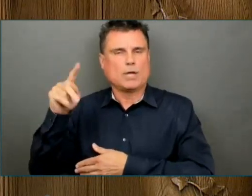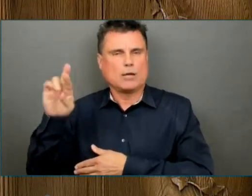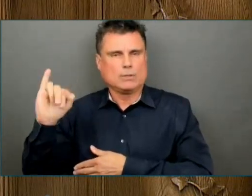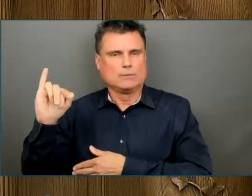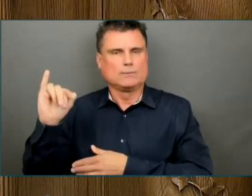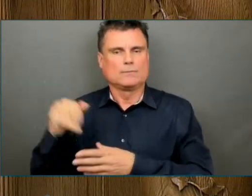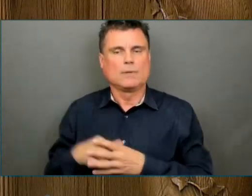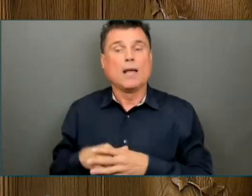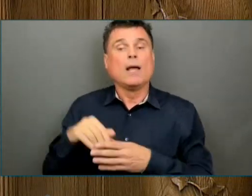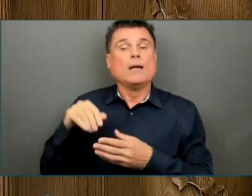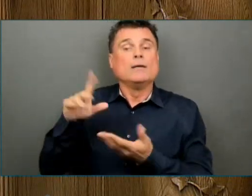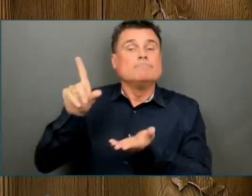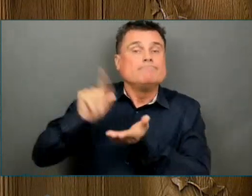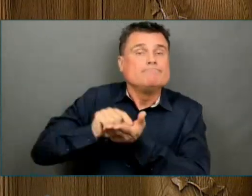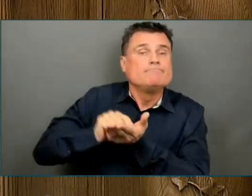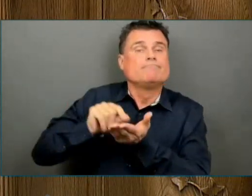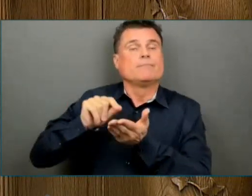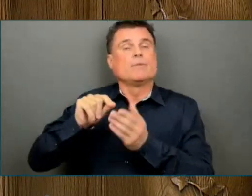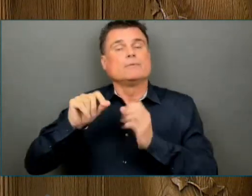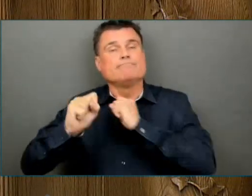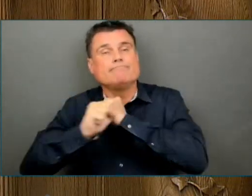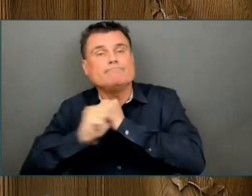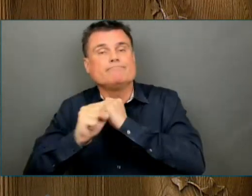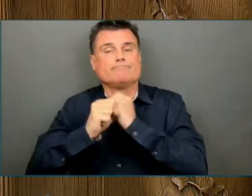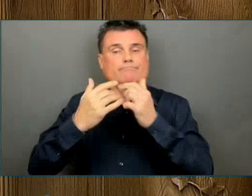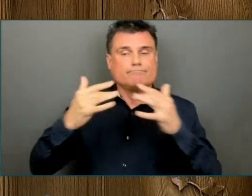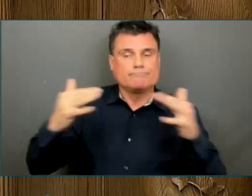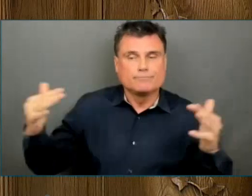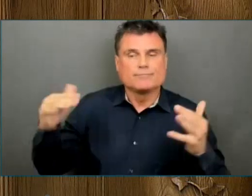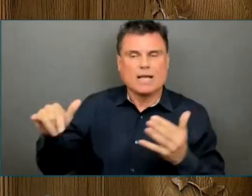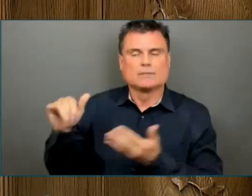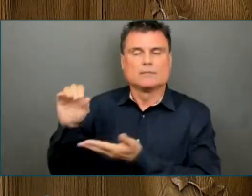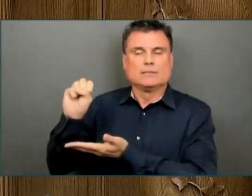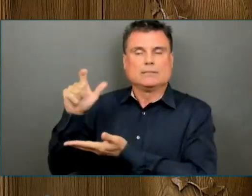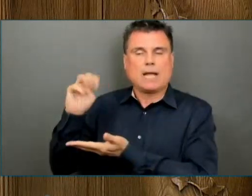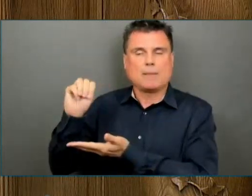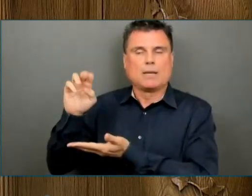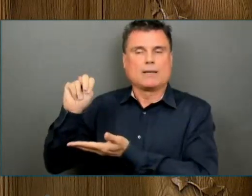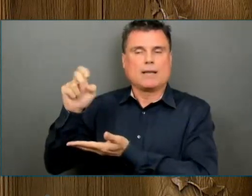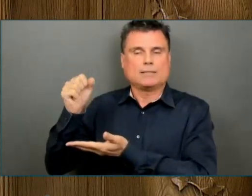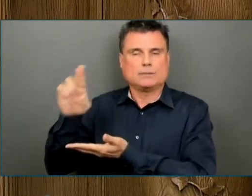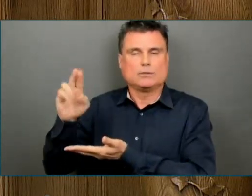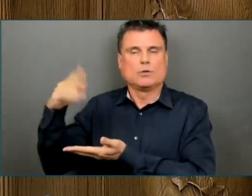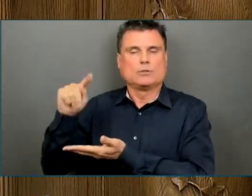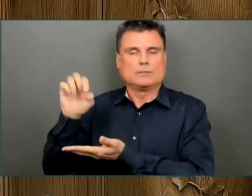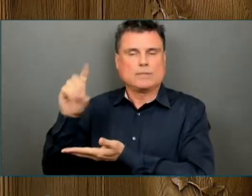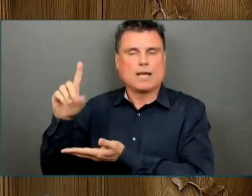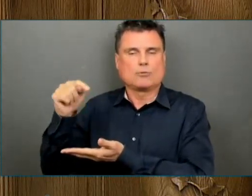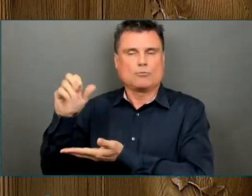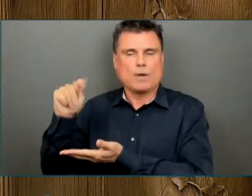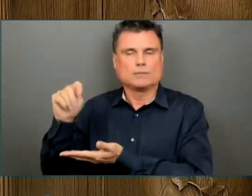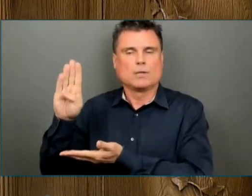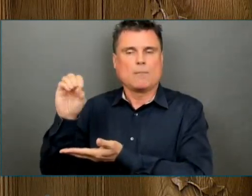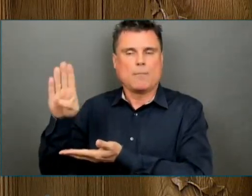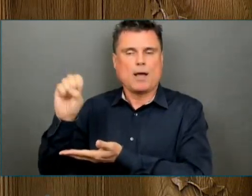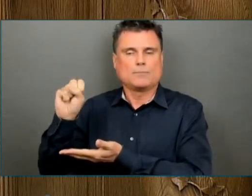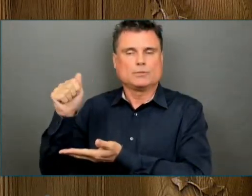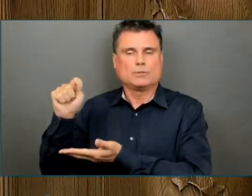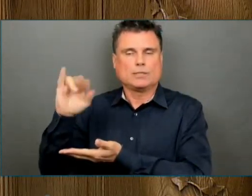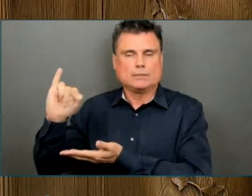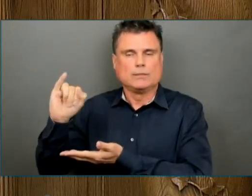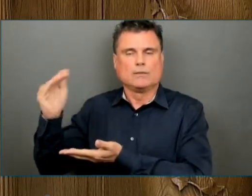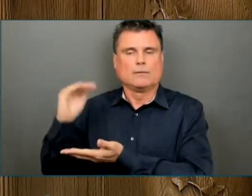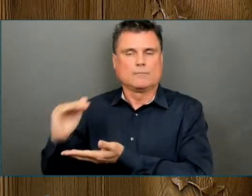Nasir, photojournalist Ted Grant, and journalist and playwright Bob Sarti. Trailblazing members of the legal